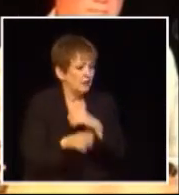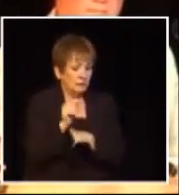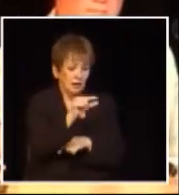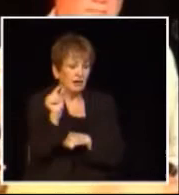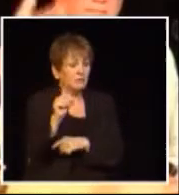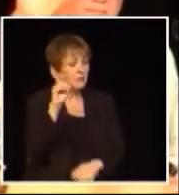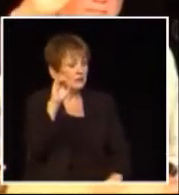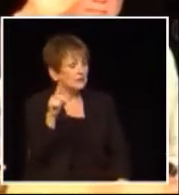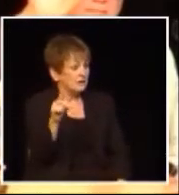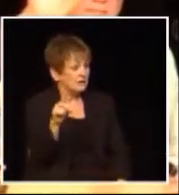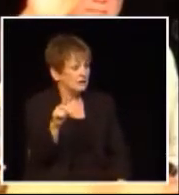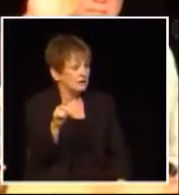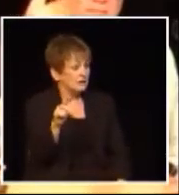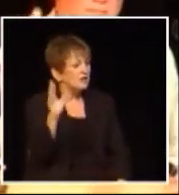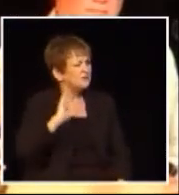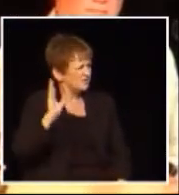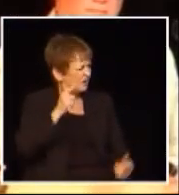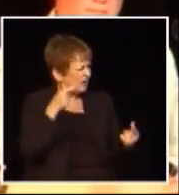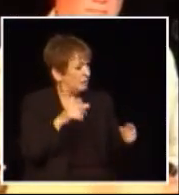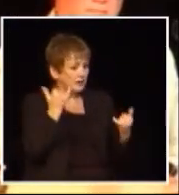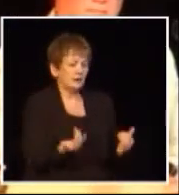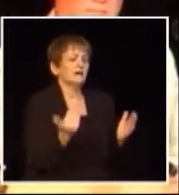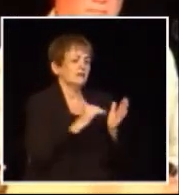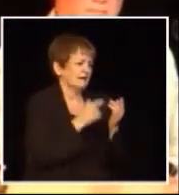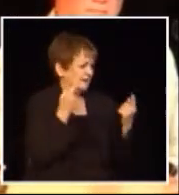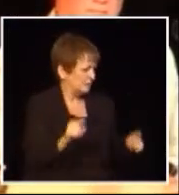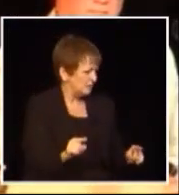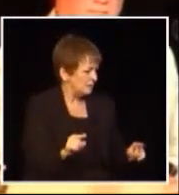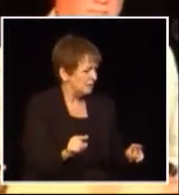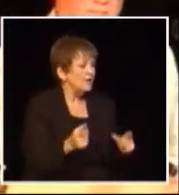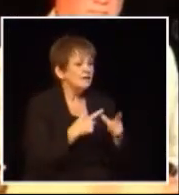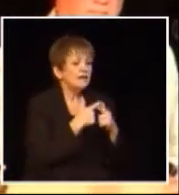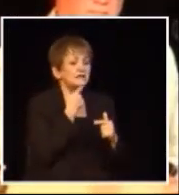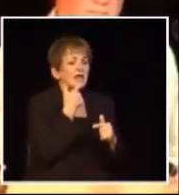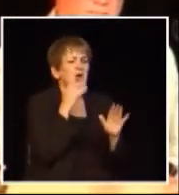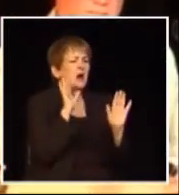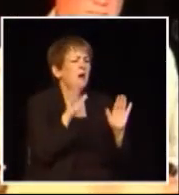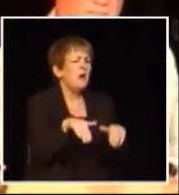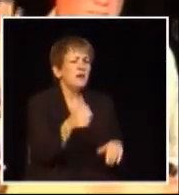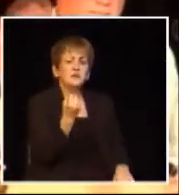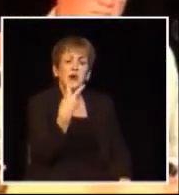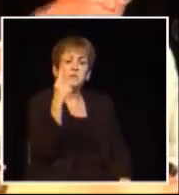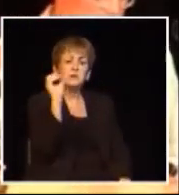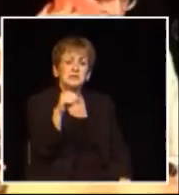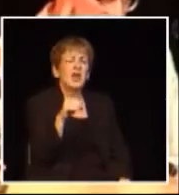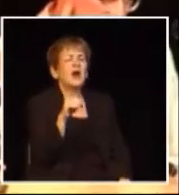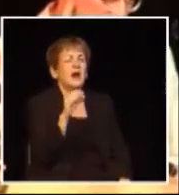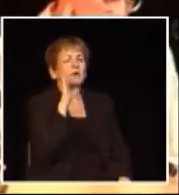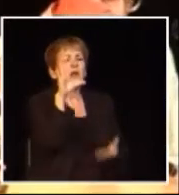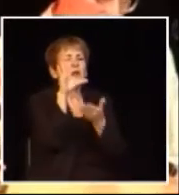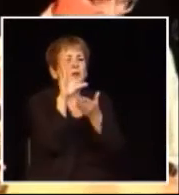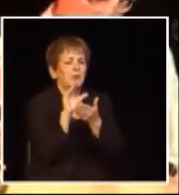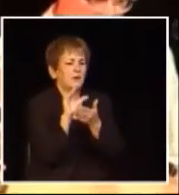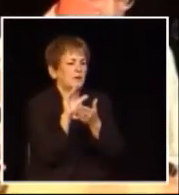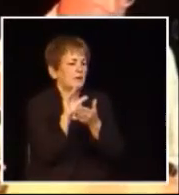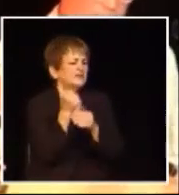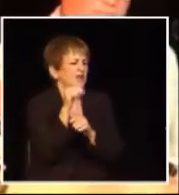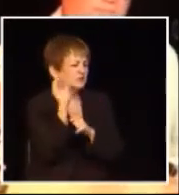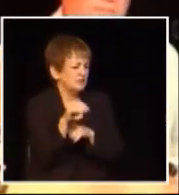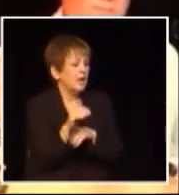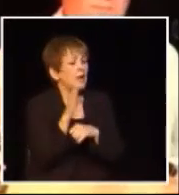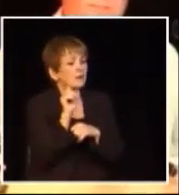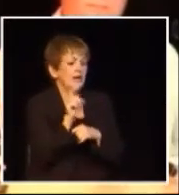want we've heard that before we're hearing it again so then they say oh but we'll knock it down two percentage points